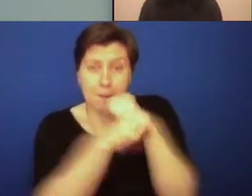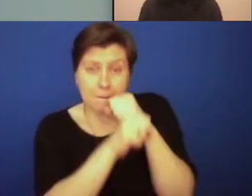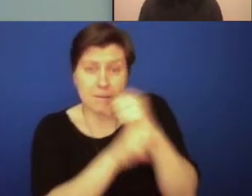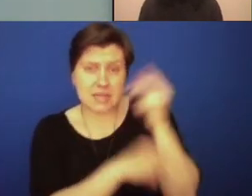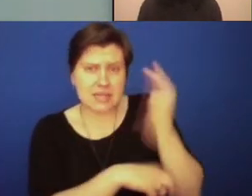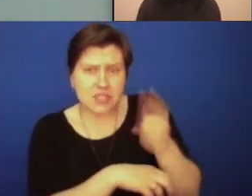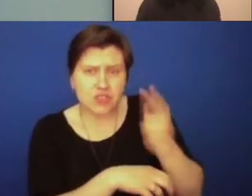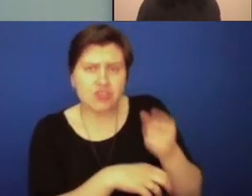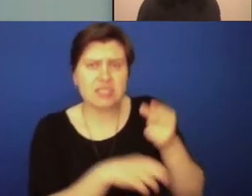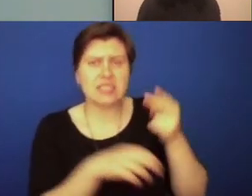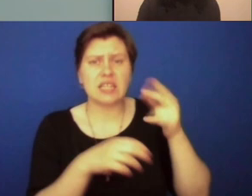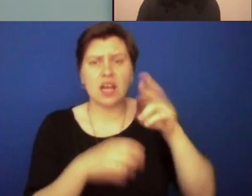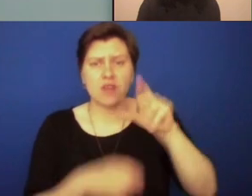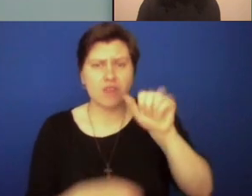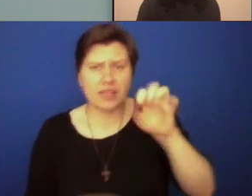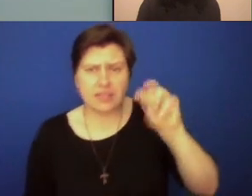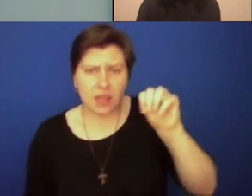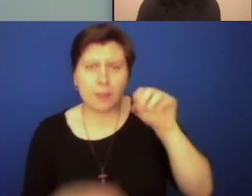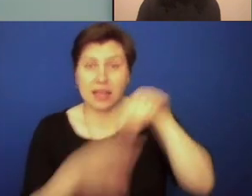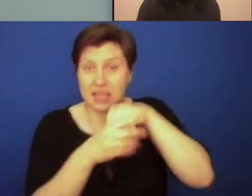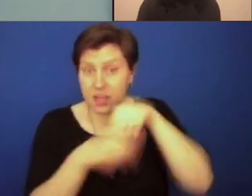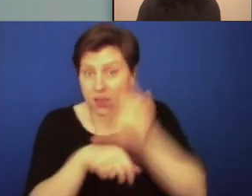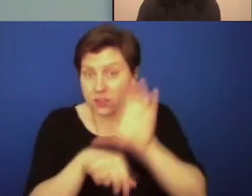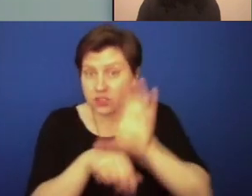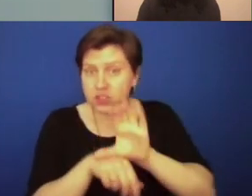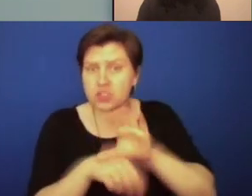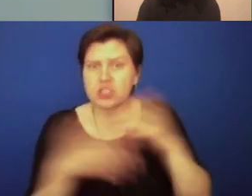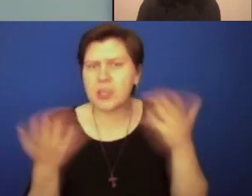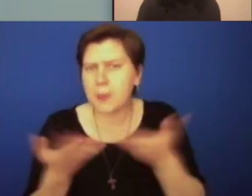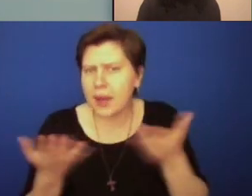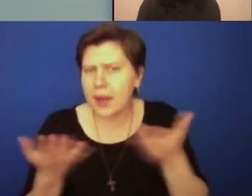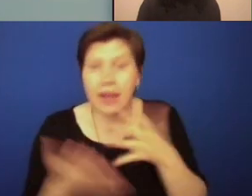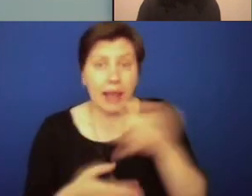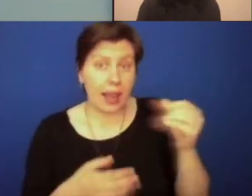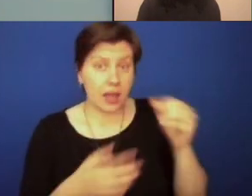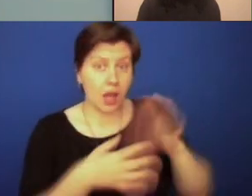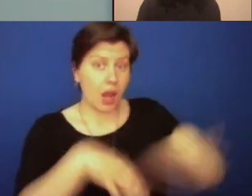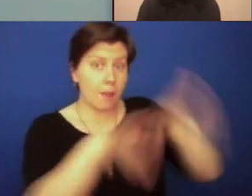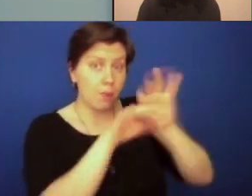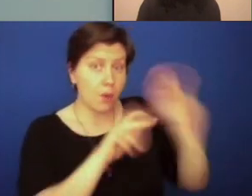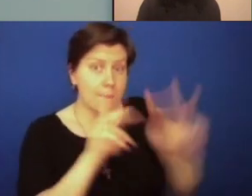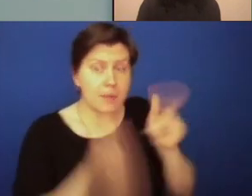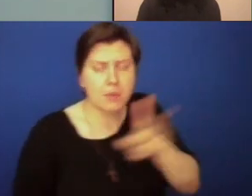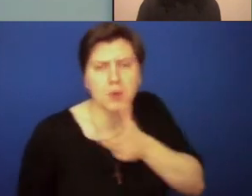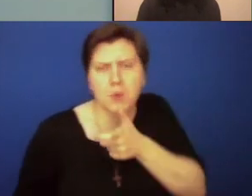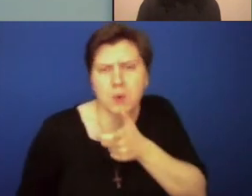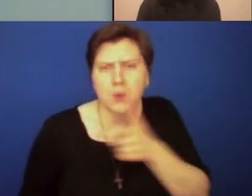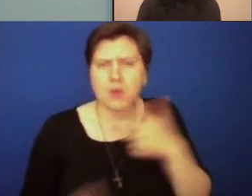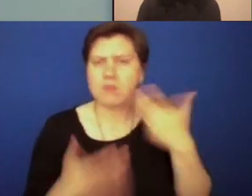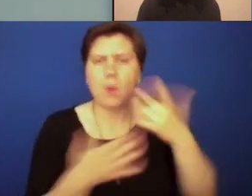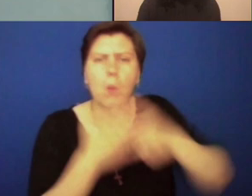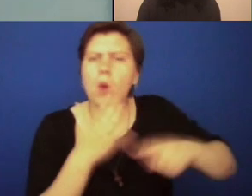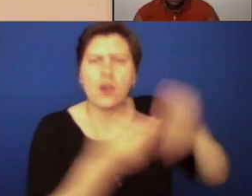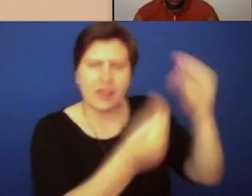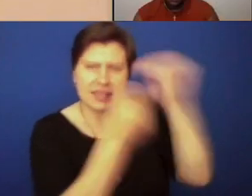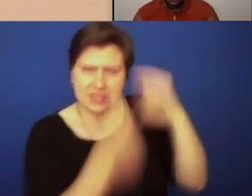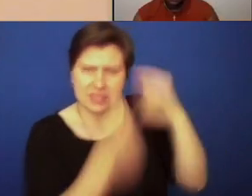who are a few of these important characters in history that we should know more about? And what do they teach us about how we're called to engage this present moment?